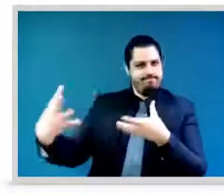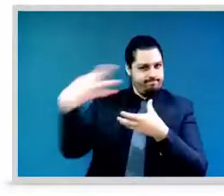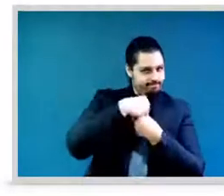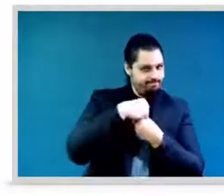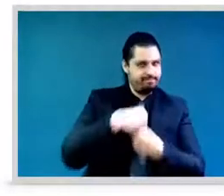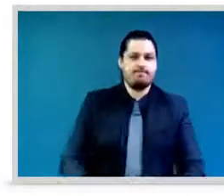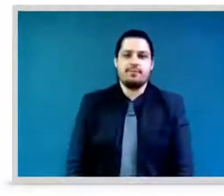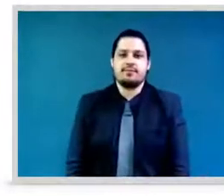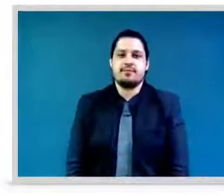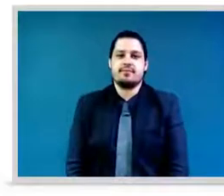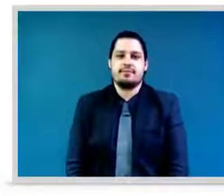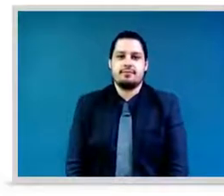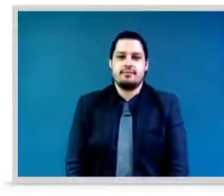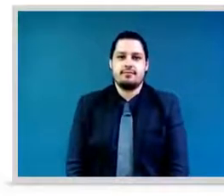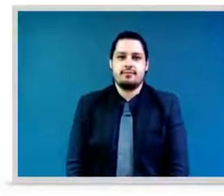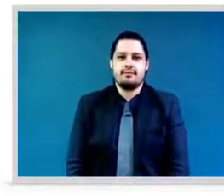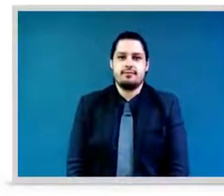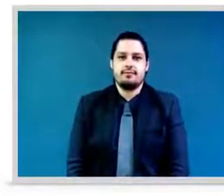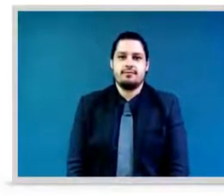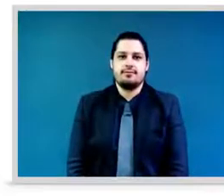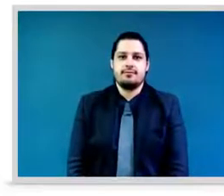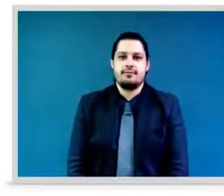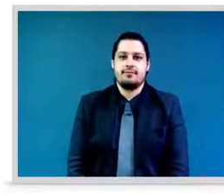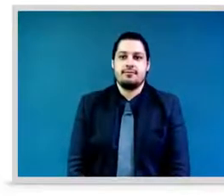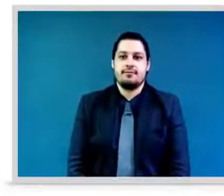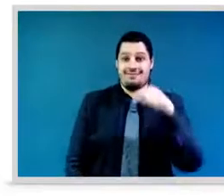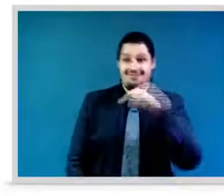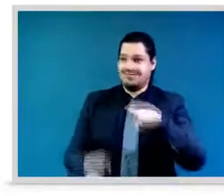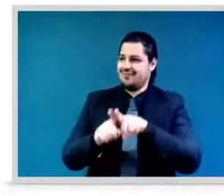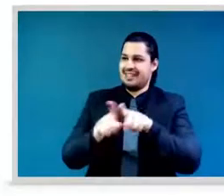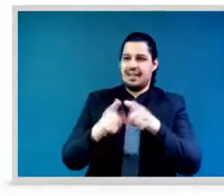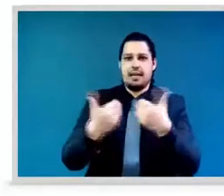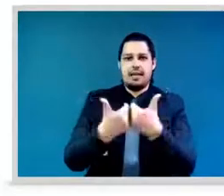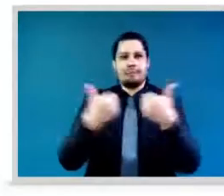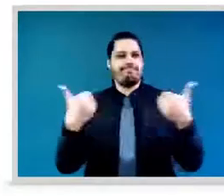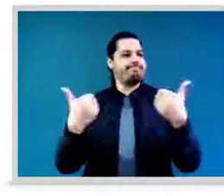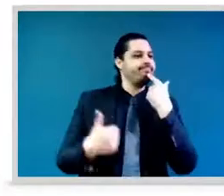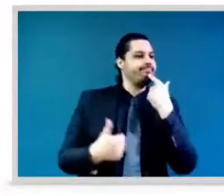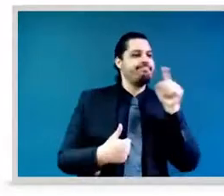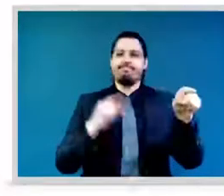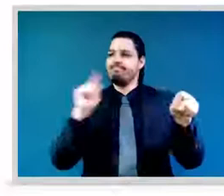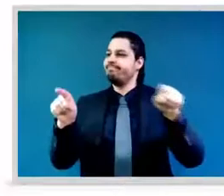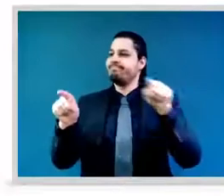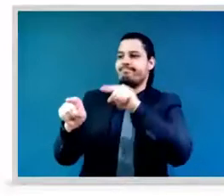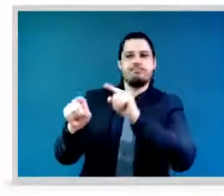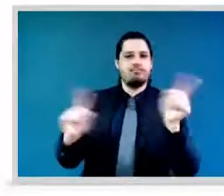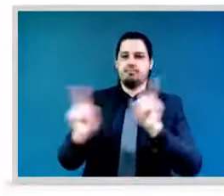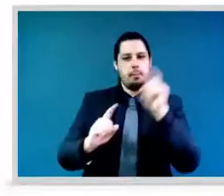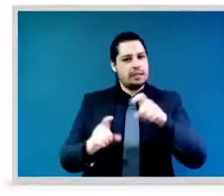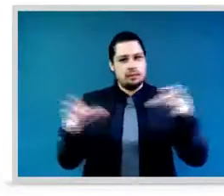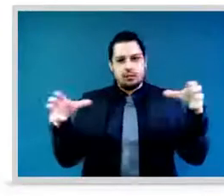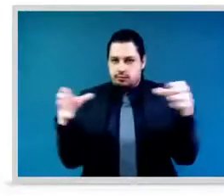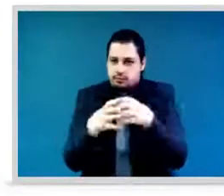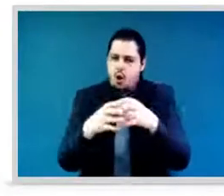becomes actions. We cannot only hope because hope is not a strategy. Hope